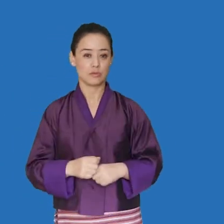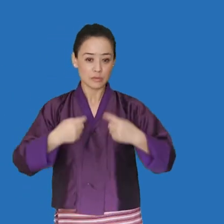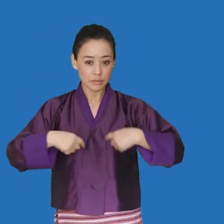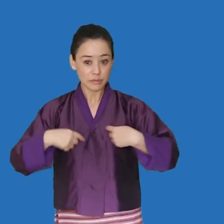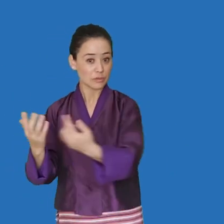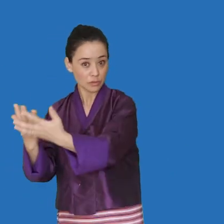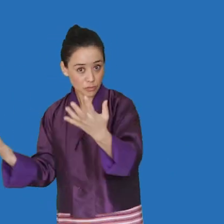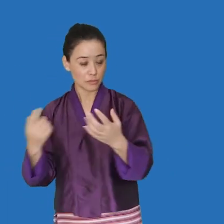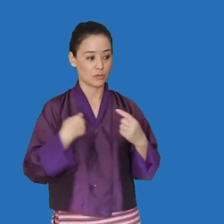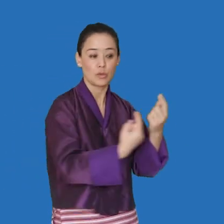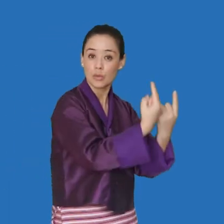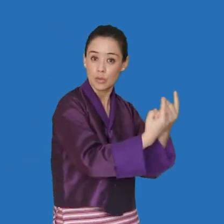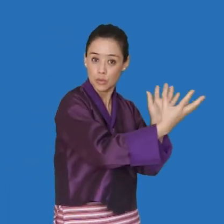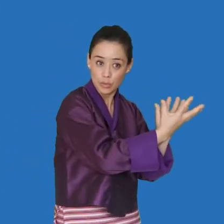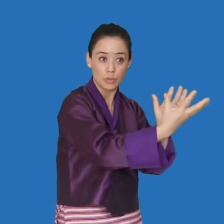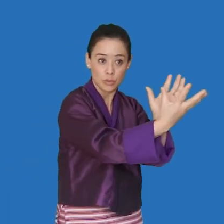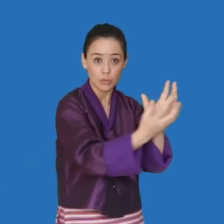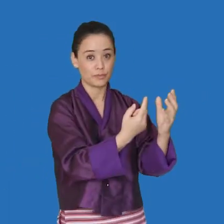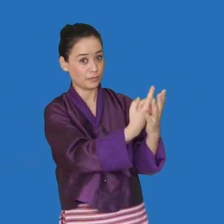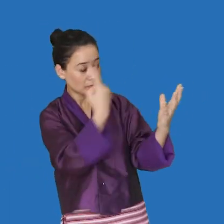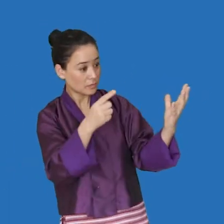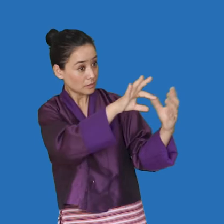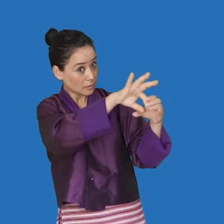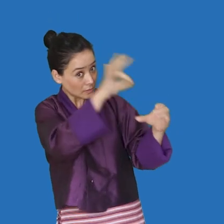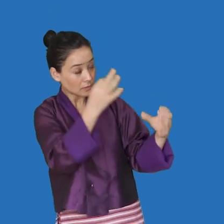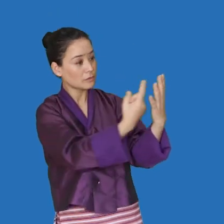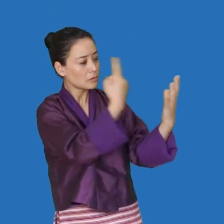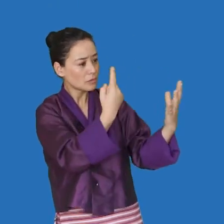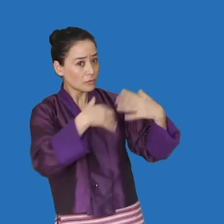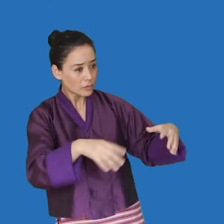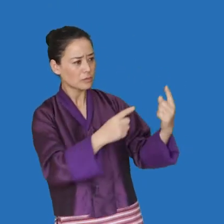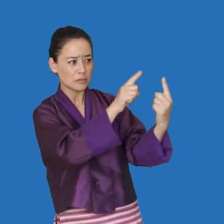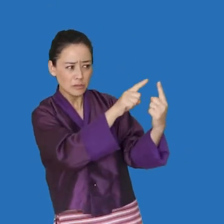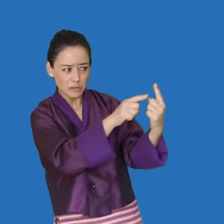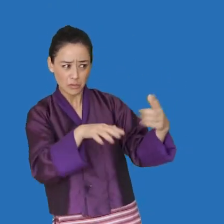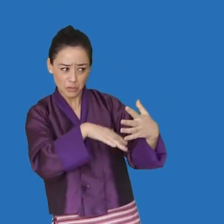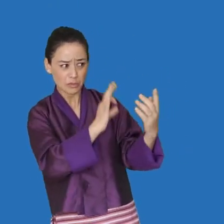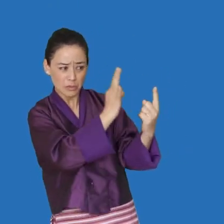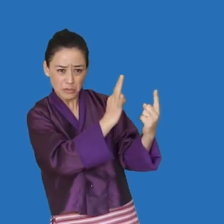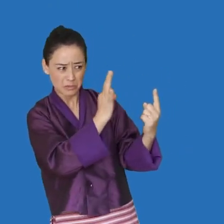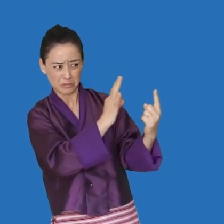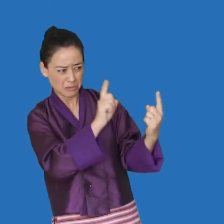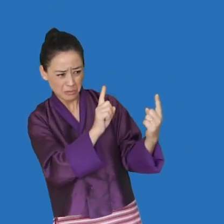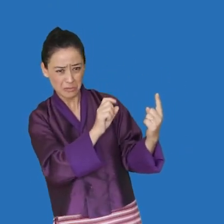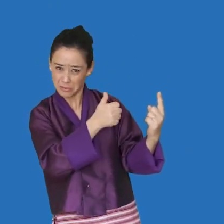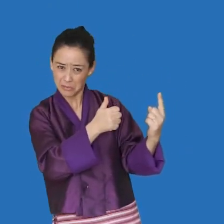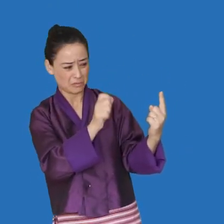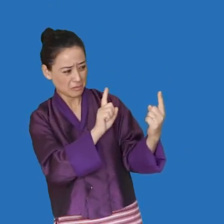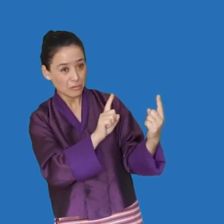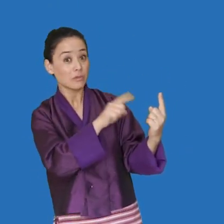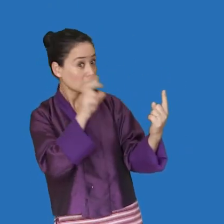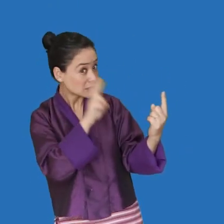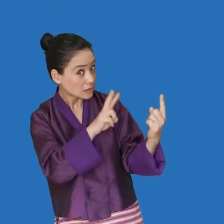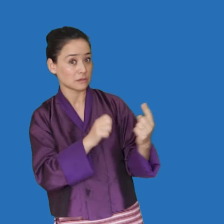every five years we as citizens have the responsibility to hold them accountable